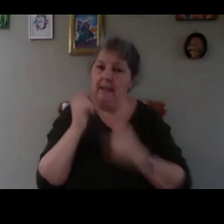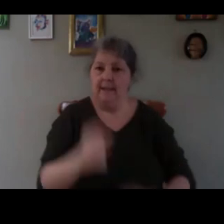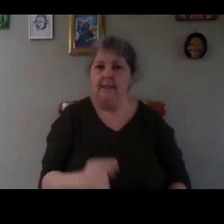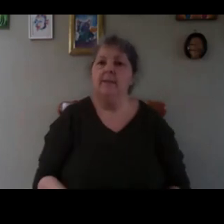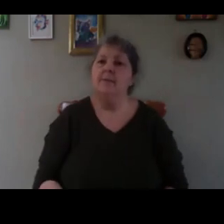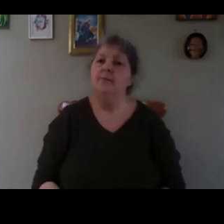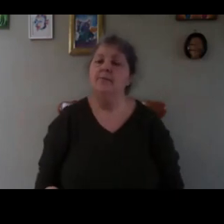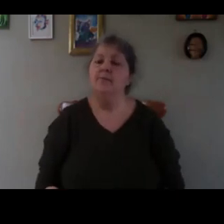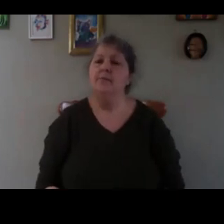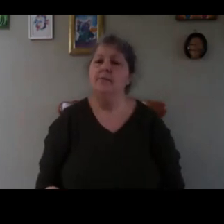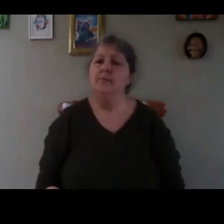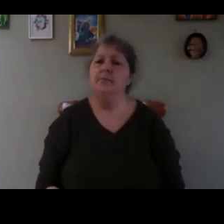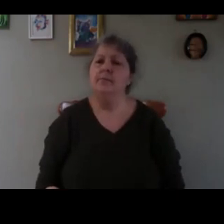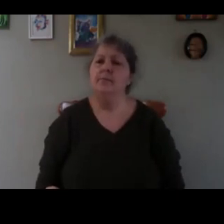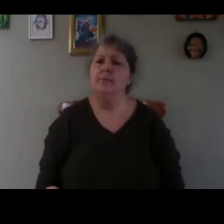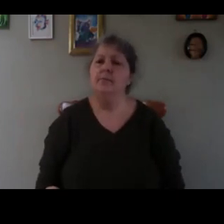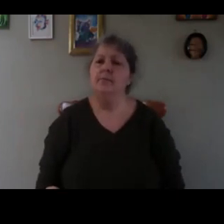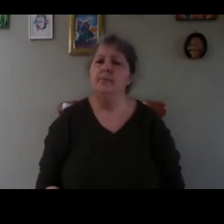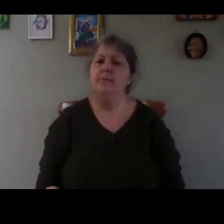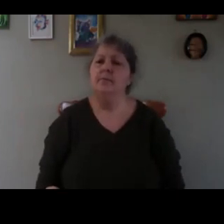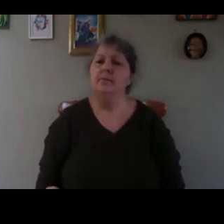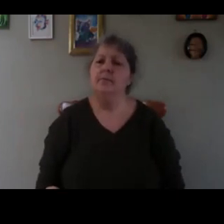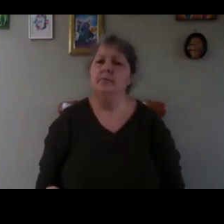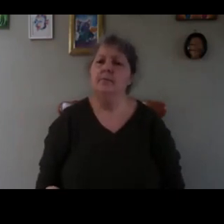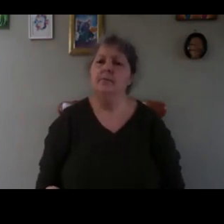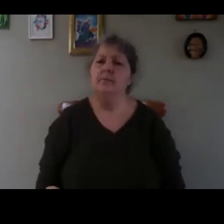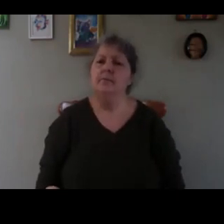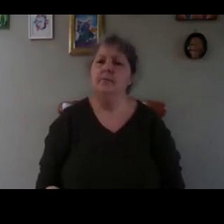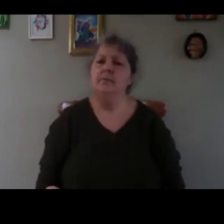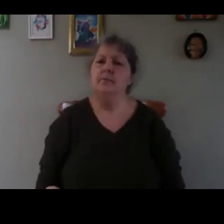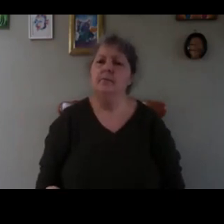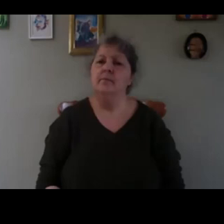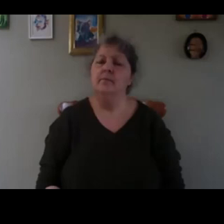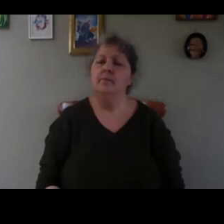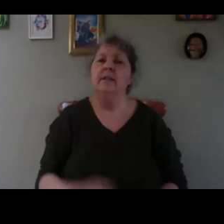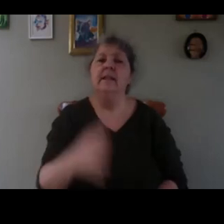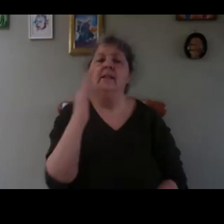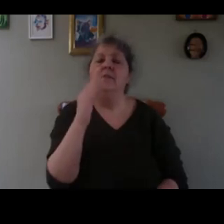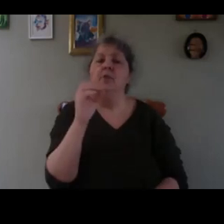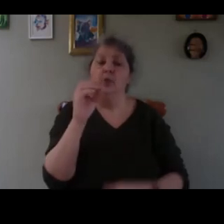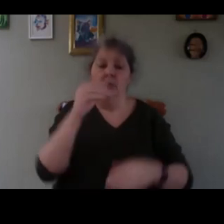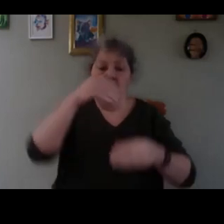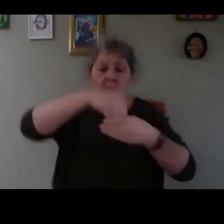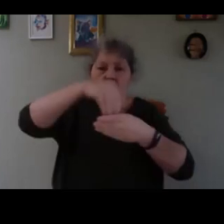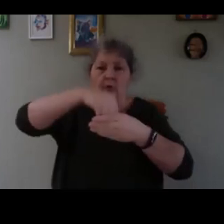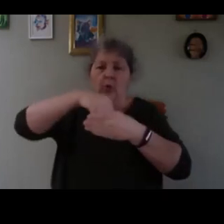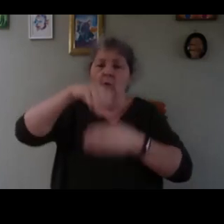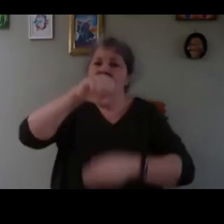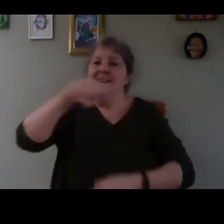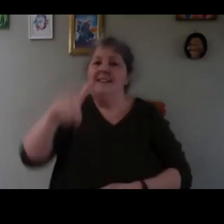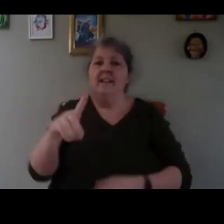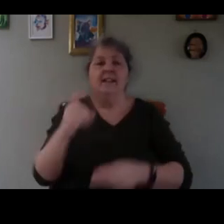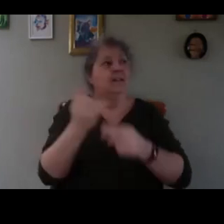leggy leggyness is what you can have if you saw your seedlings inside the house on the windowsill